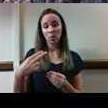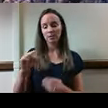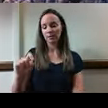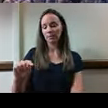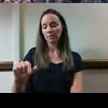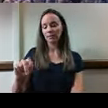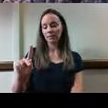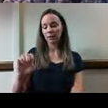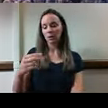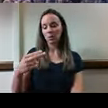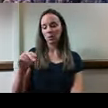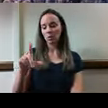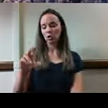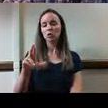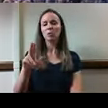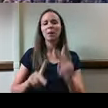case?